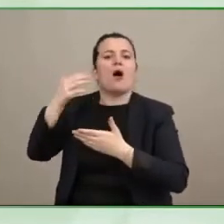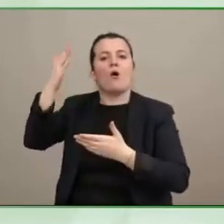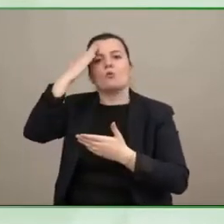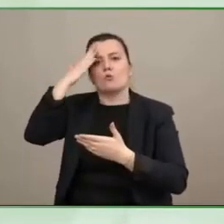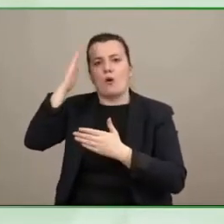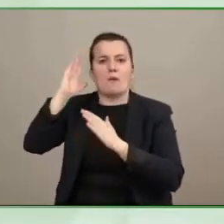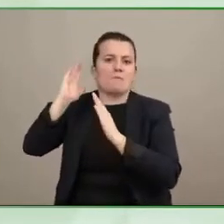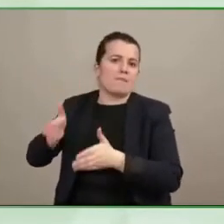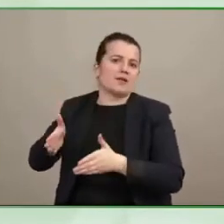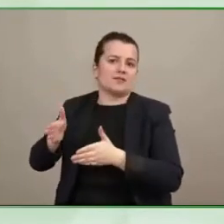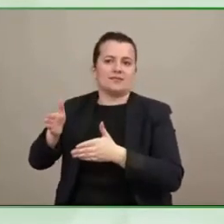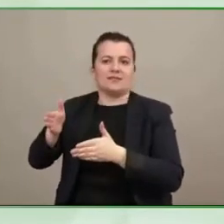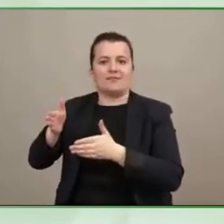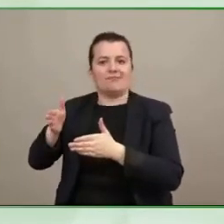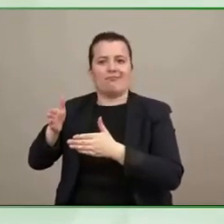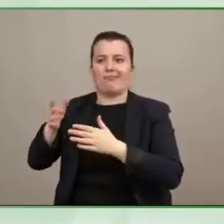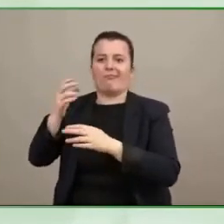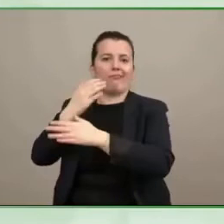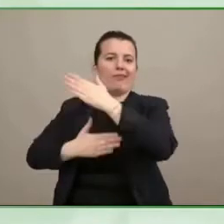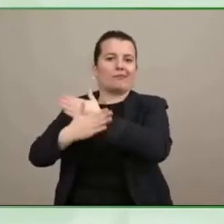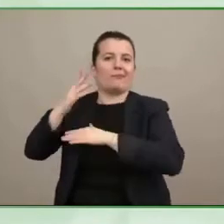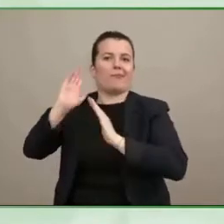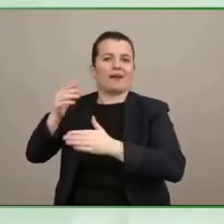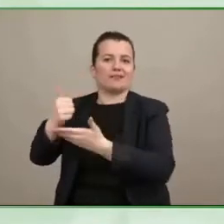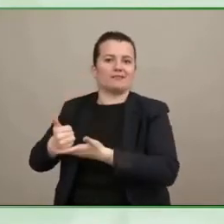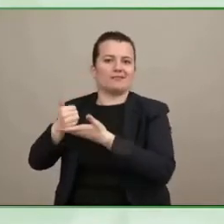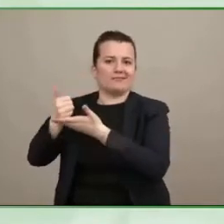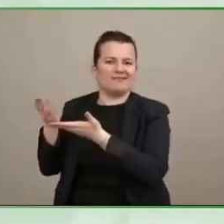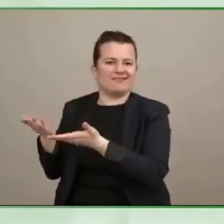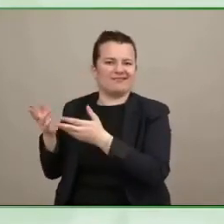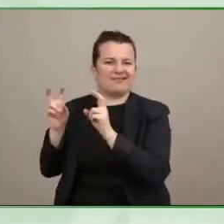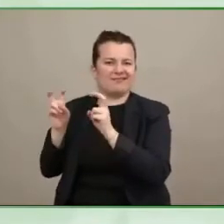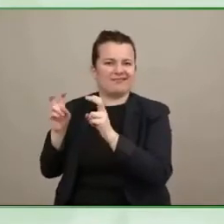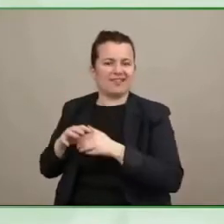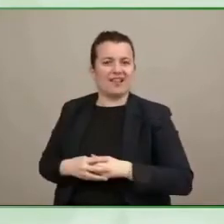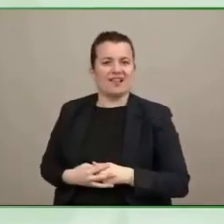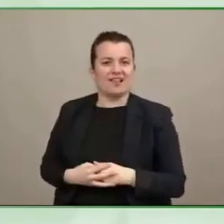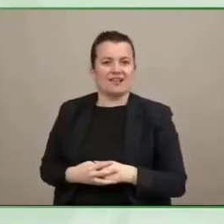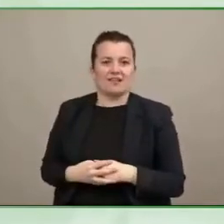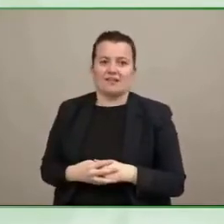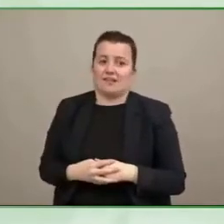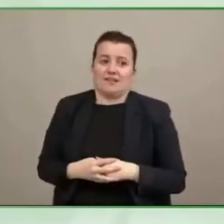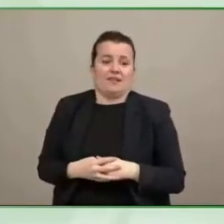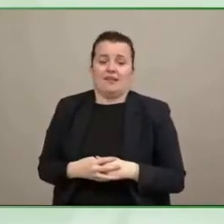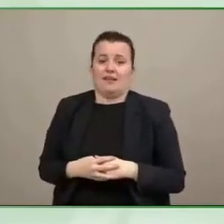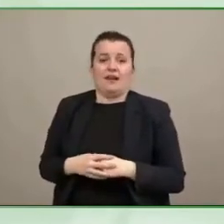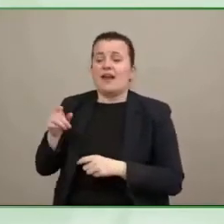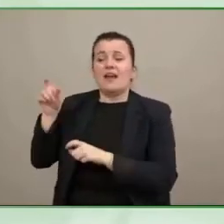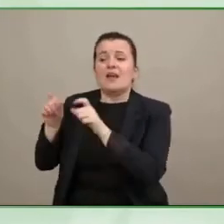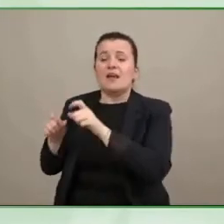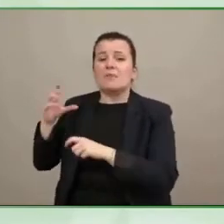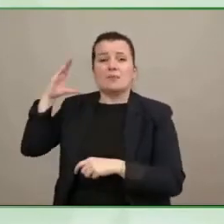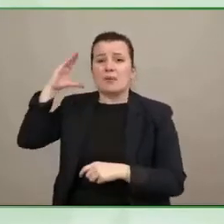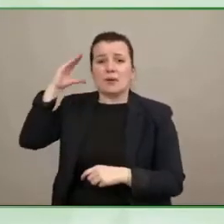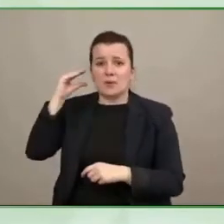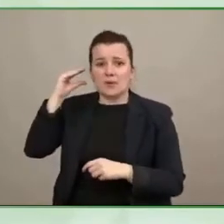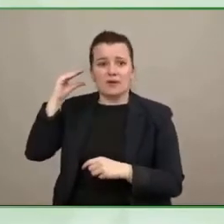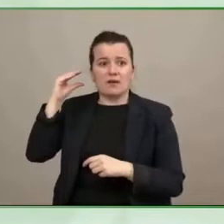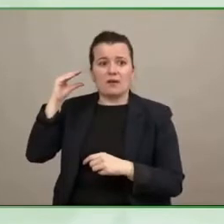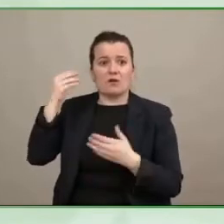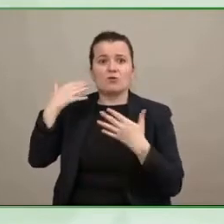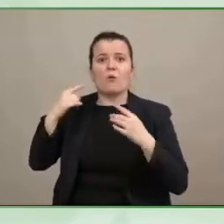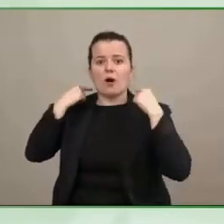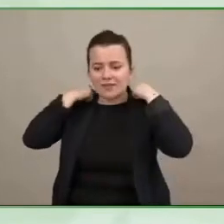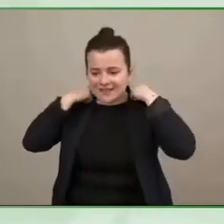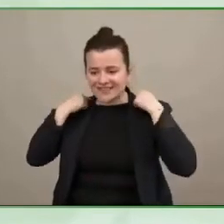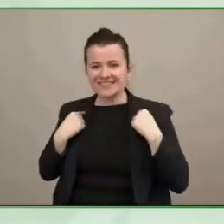that then brings in the problem where when people who are hard of hearing don't want to wear a device around their neck and they